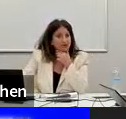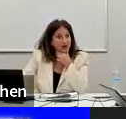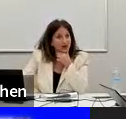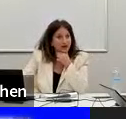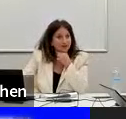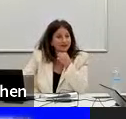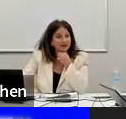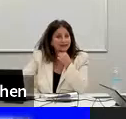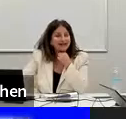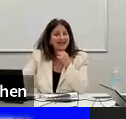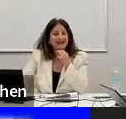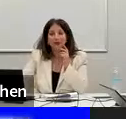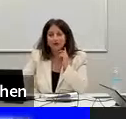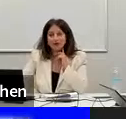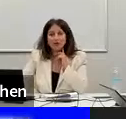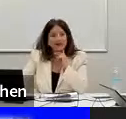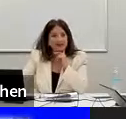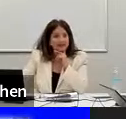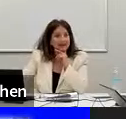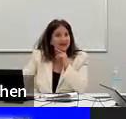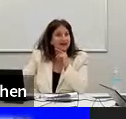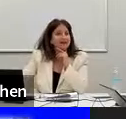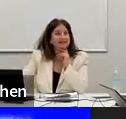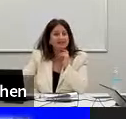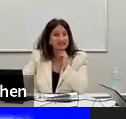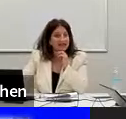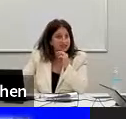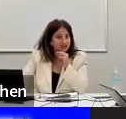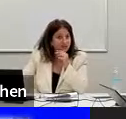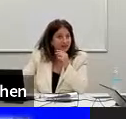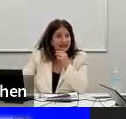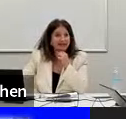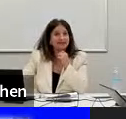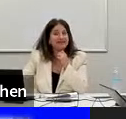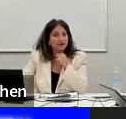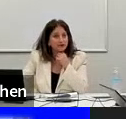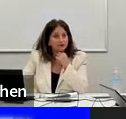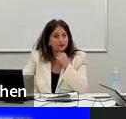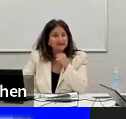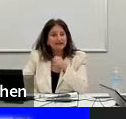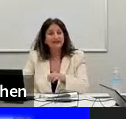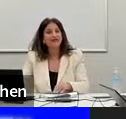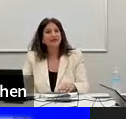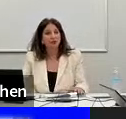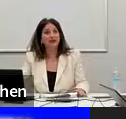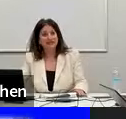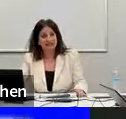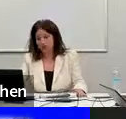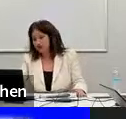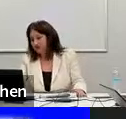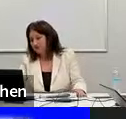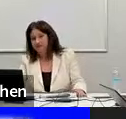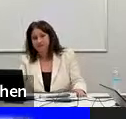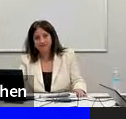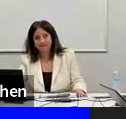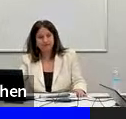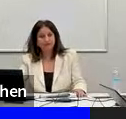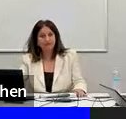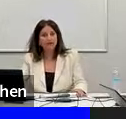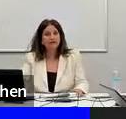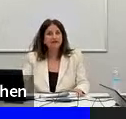keeping the job and also being coming successful and a leader in the organization.